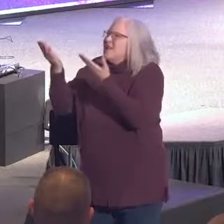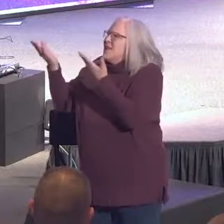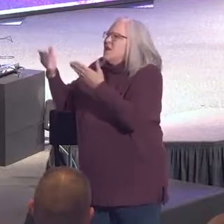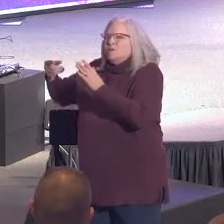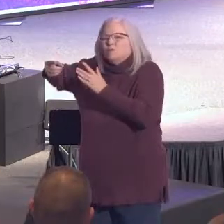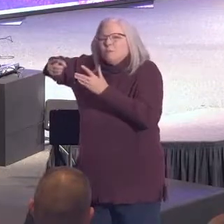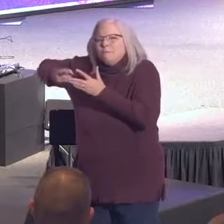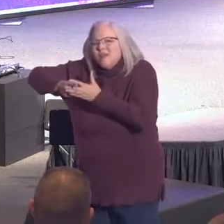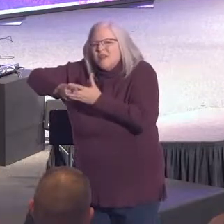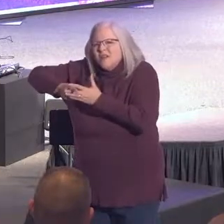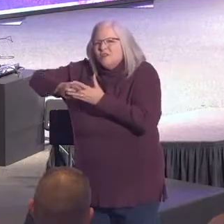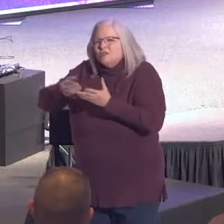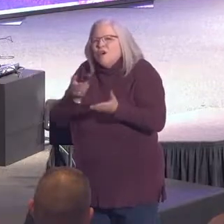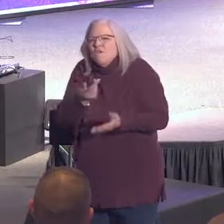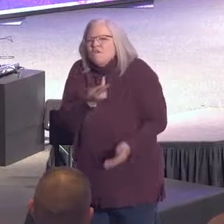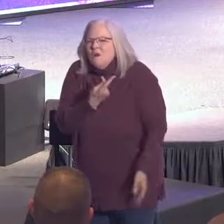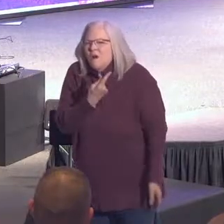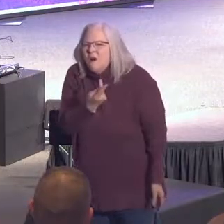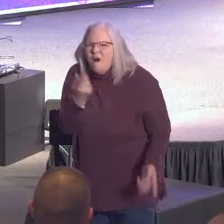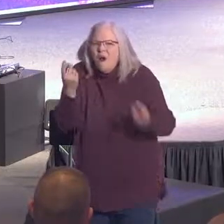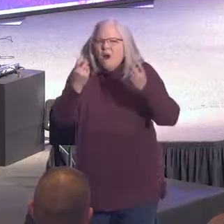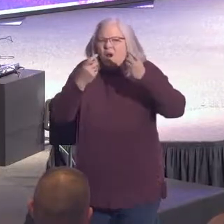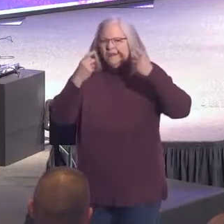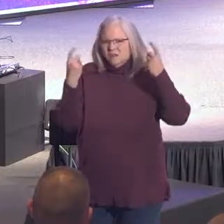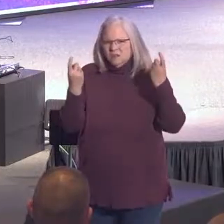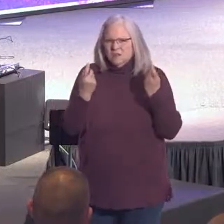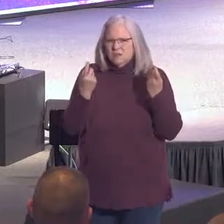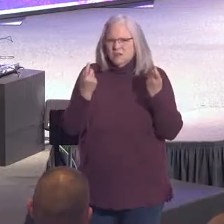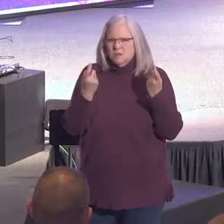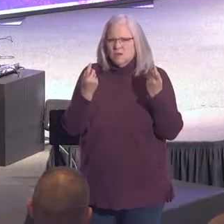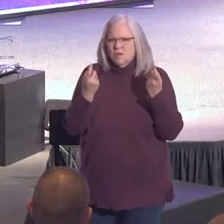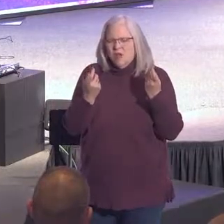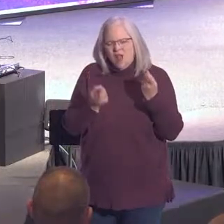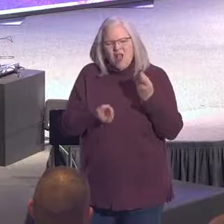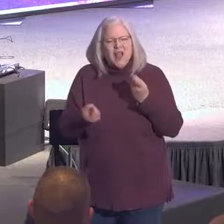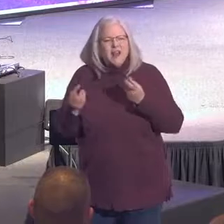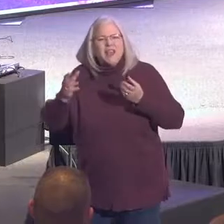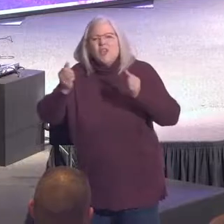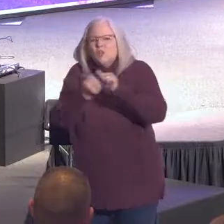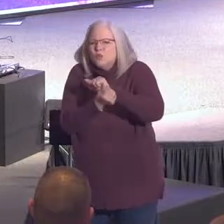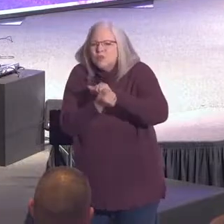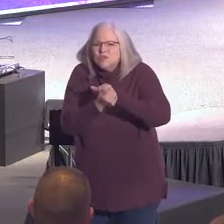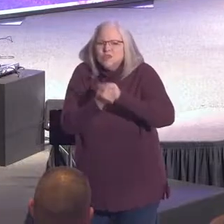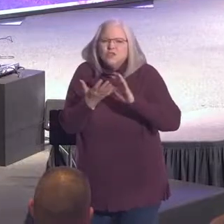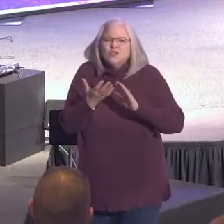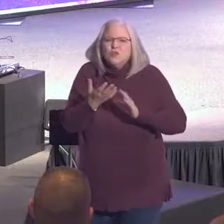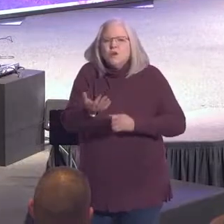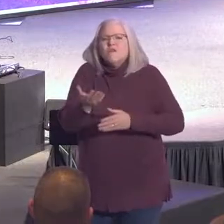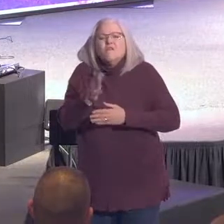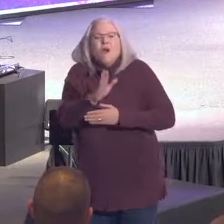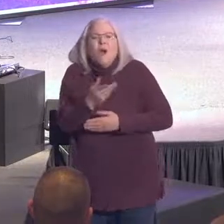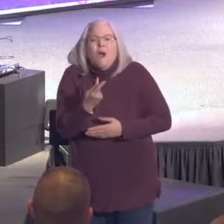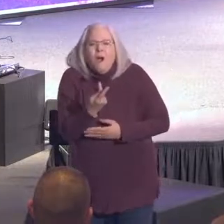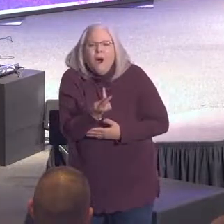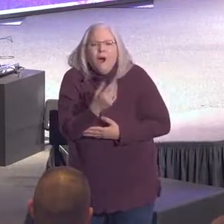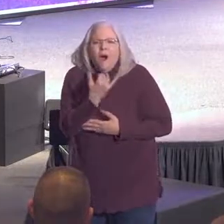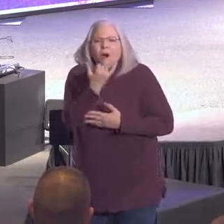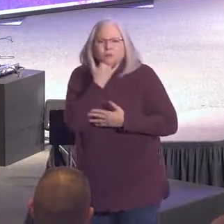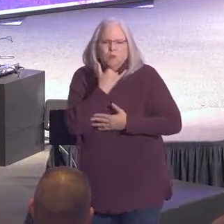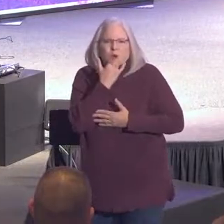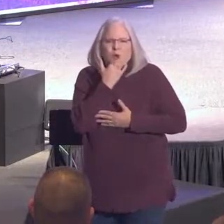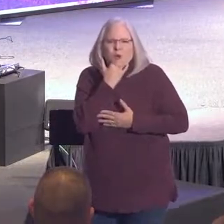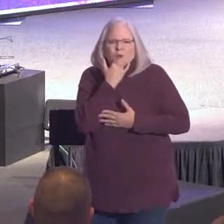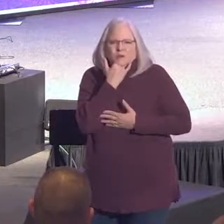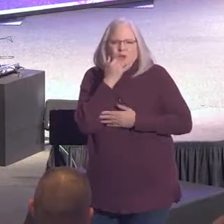pierced for our transgressions. He was crushed for our iniquities. The